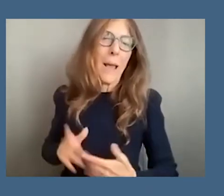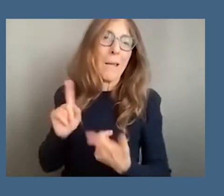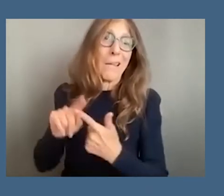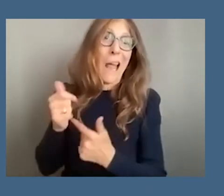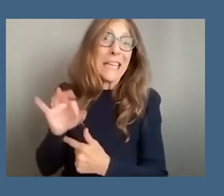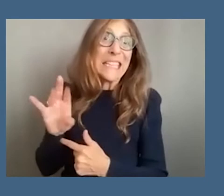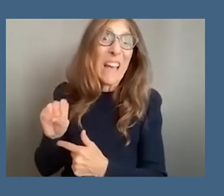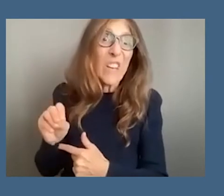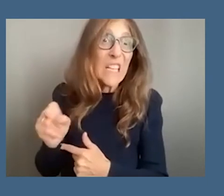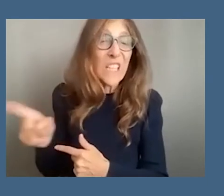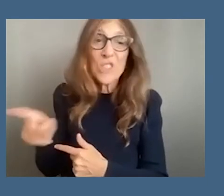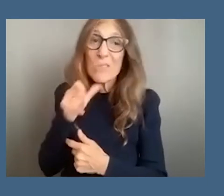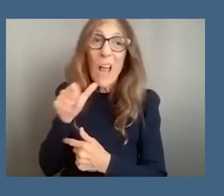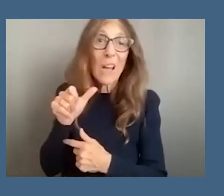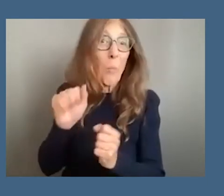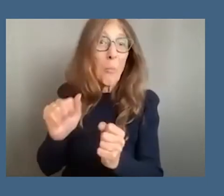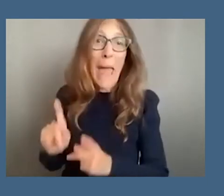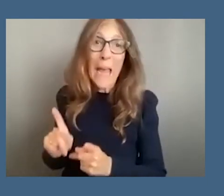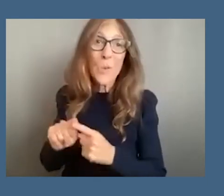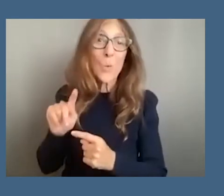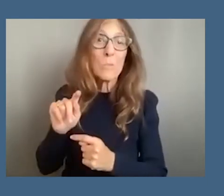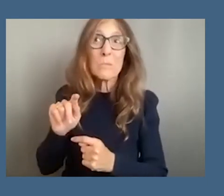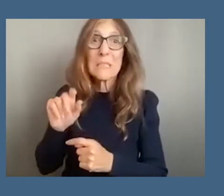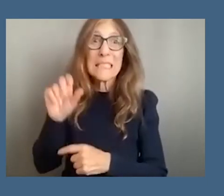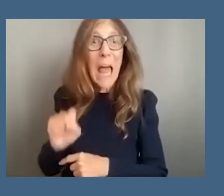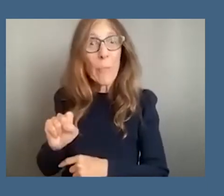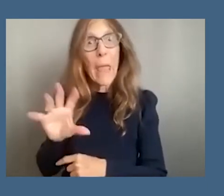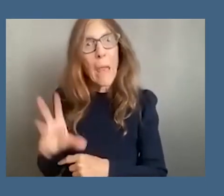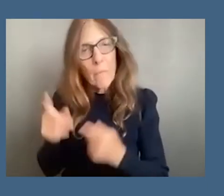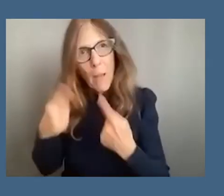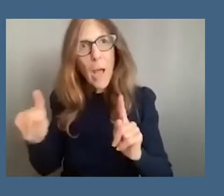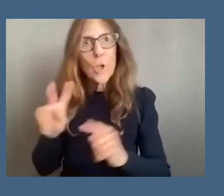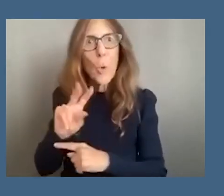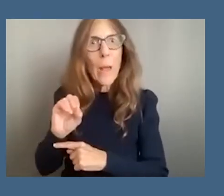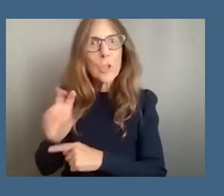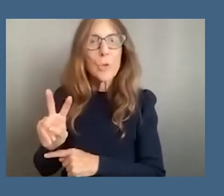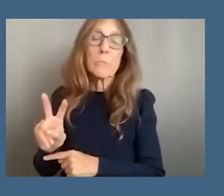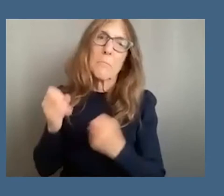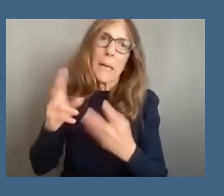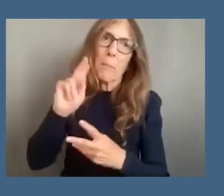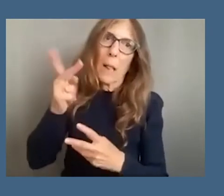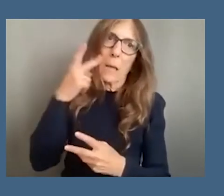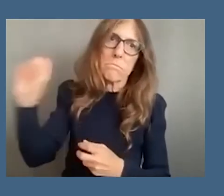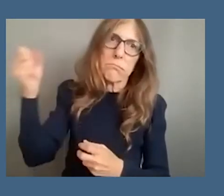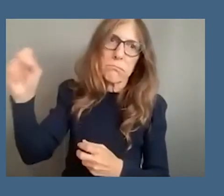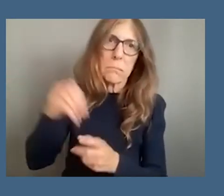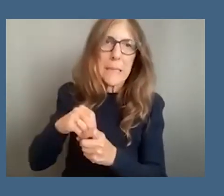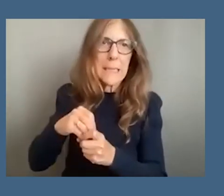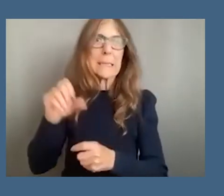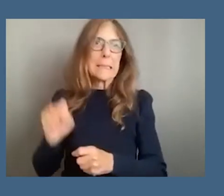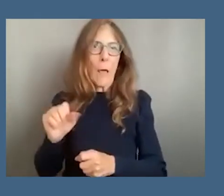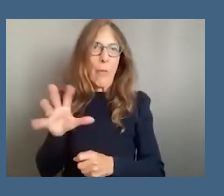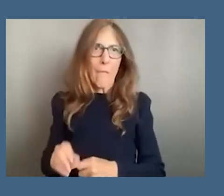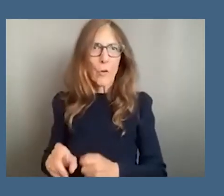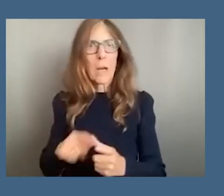south africa until 2002 after a series of political movements both in south africa and a petition within the